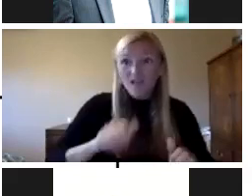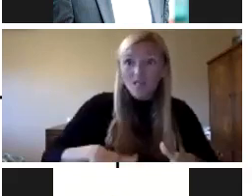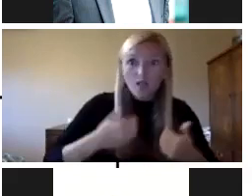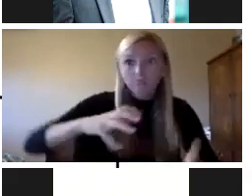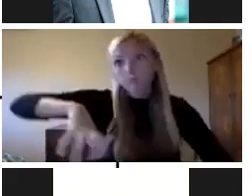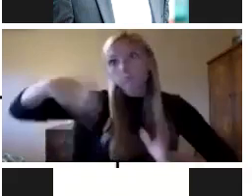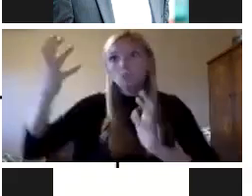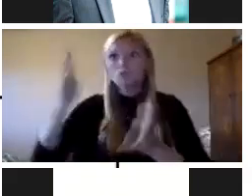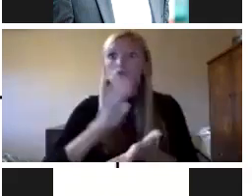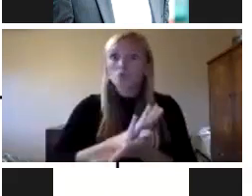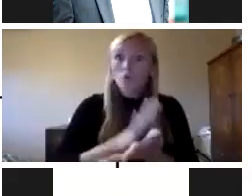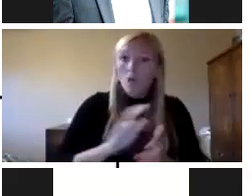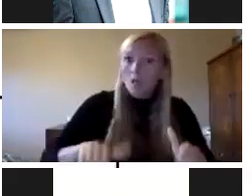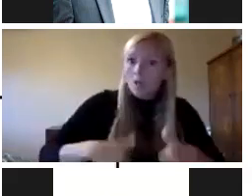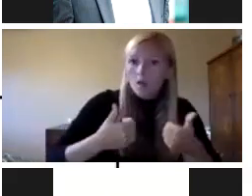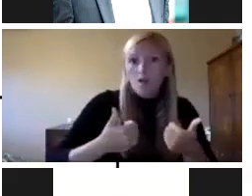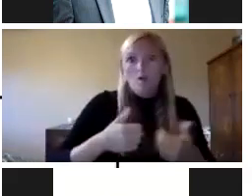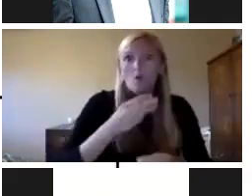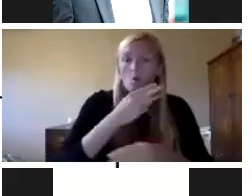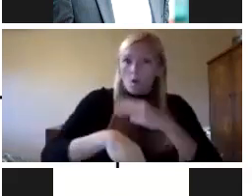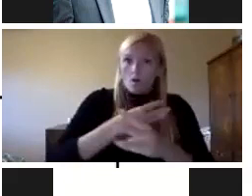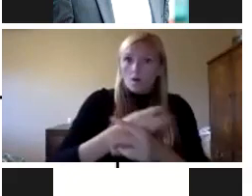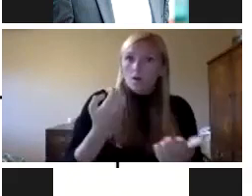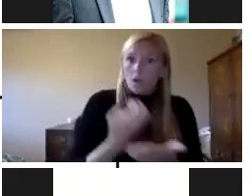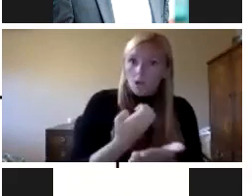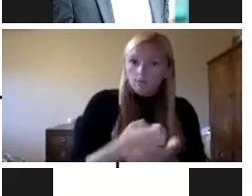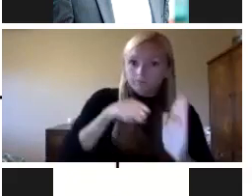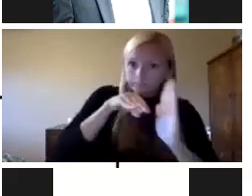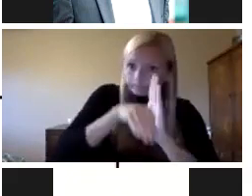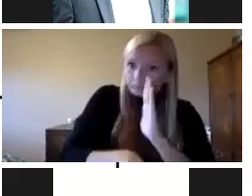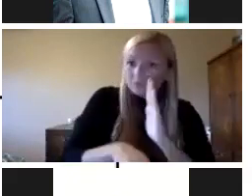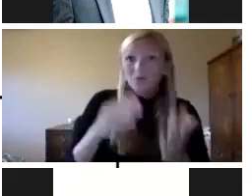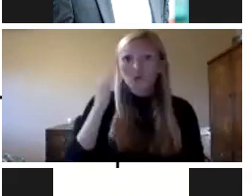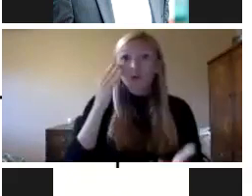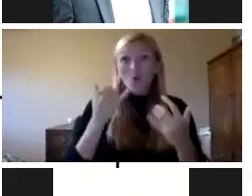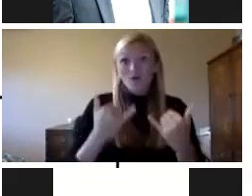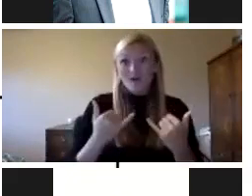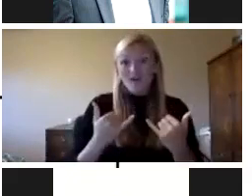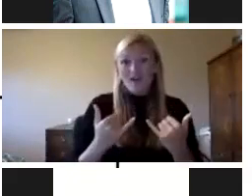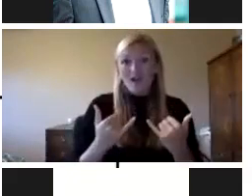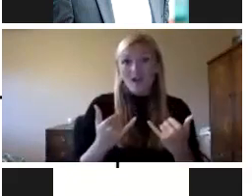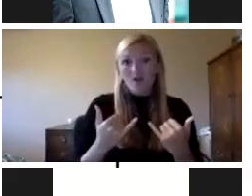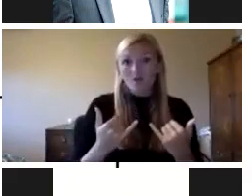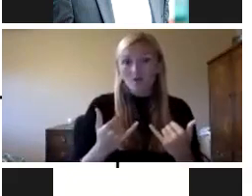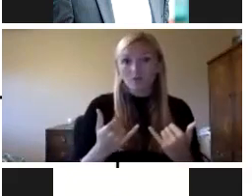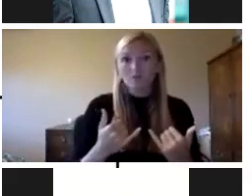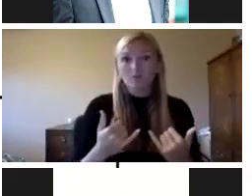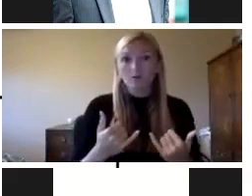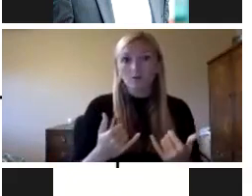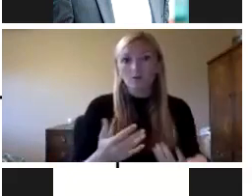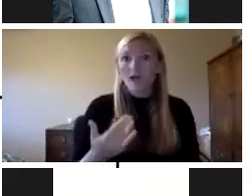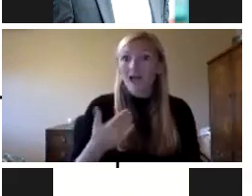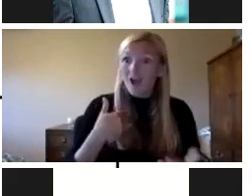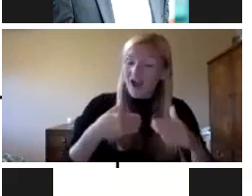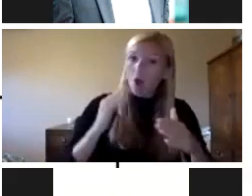and schools, and disrupted the world's economy. We know more about COVID-19 than we probably have of other pandemics because of our access